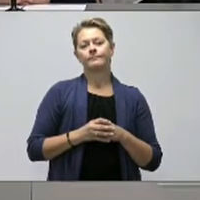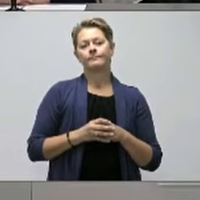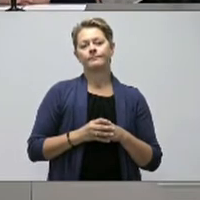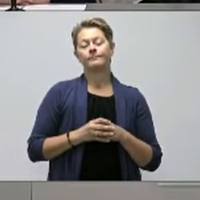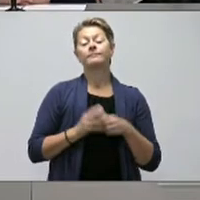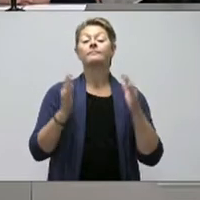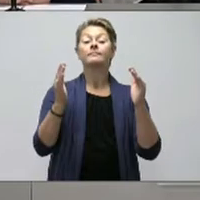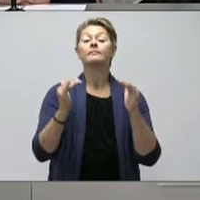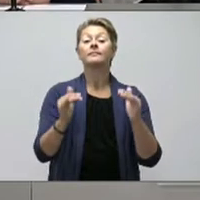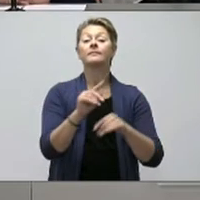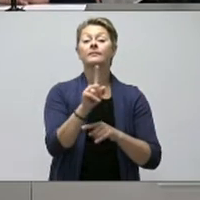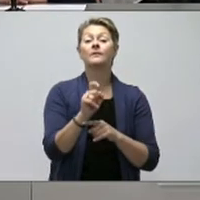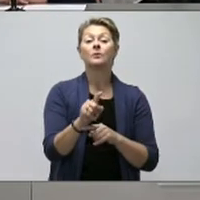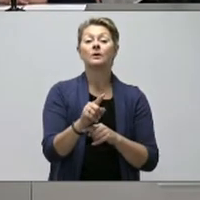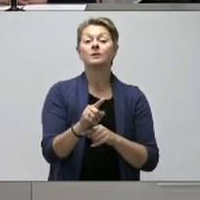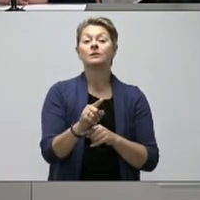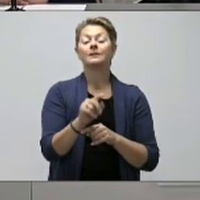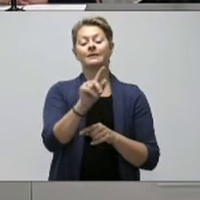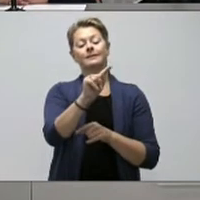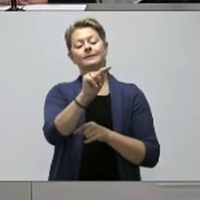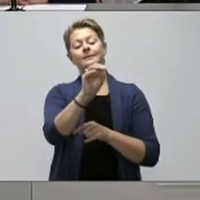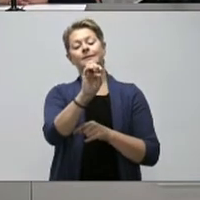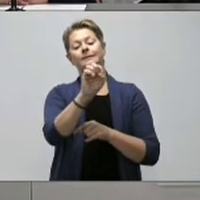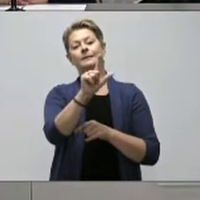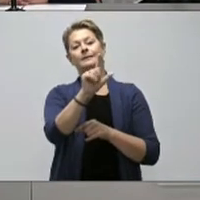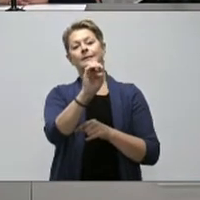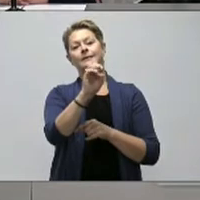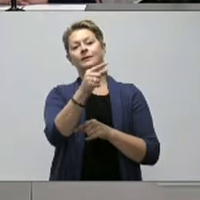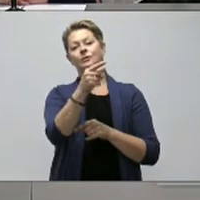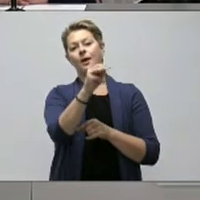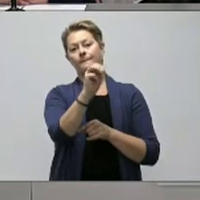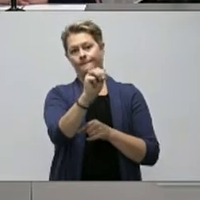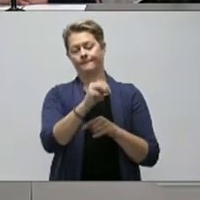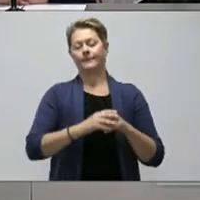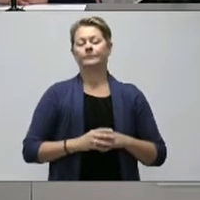Our next question is from Peter Jackson of the Telegram. Please go ahead.